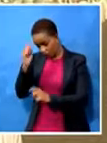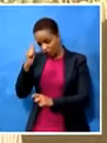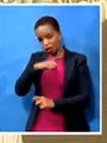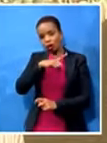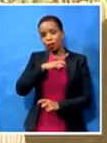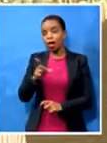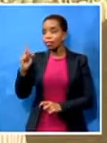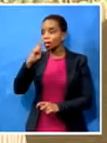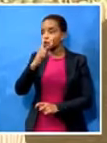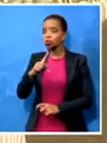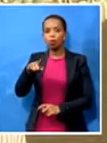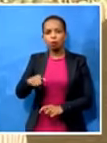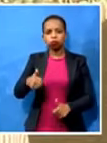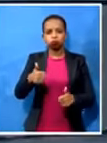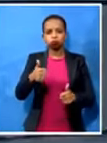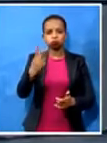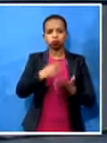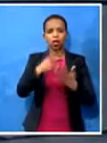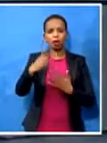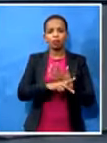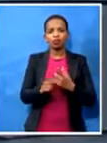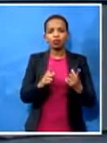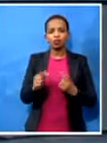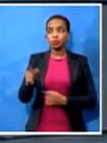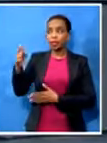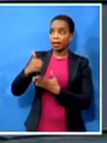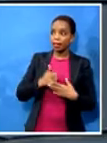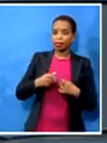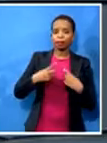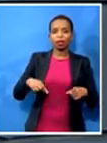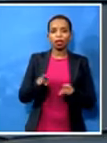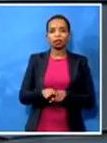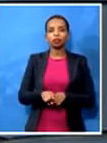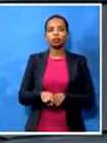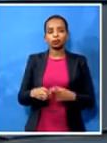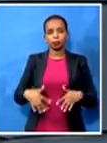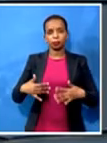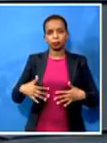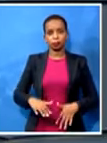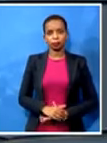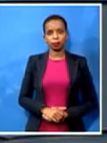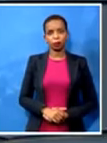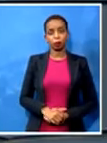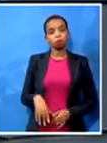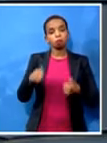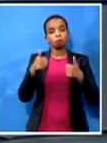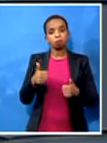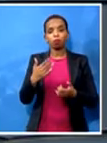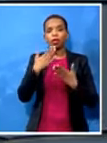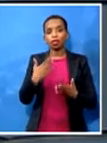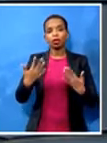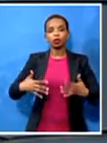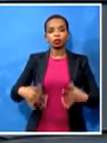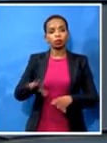to help us deliver impact. Craig, thank you very much indeed. That's a wrap for myself, Blayton Hammond. The news